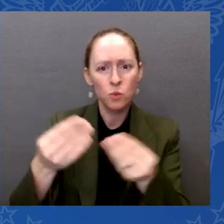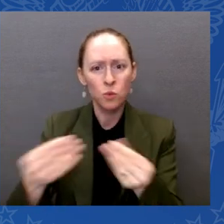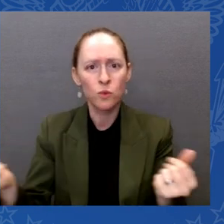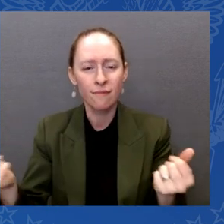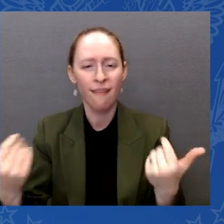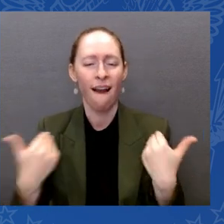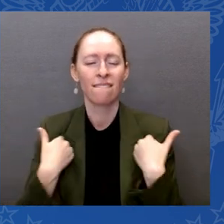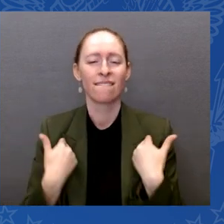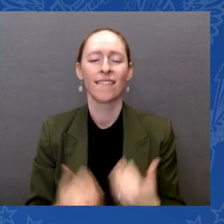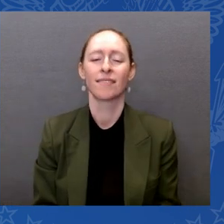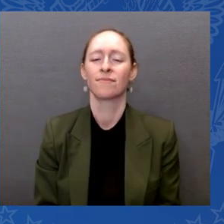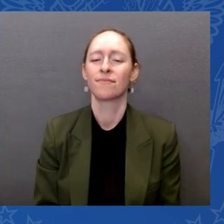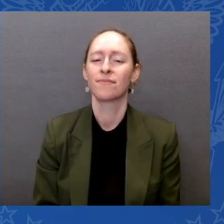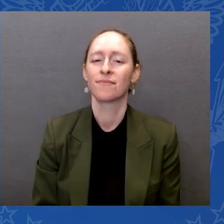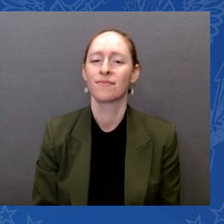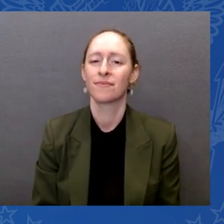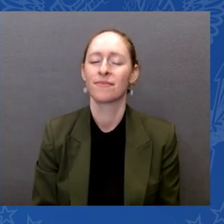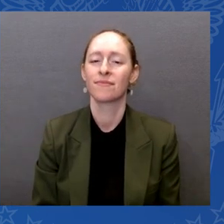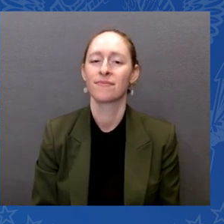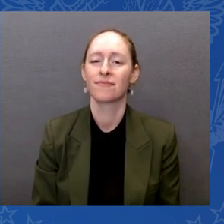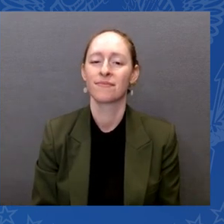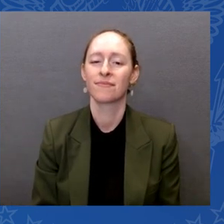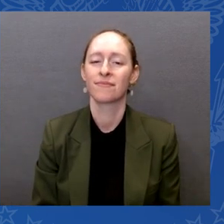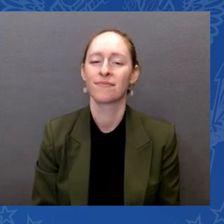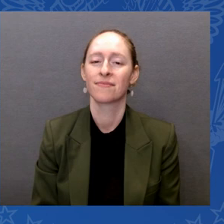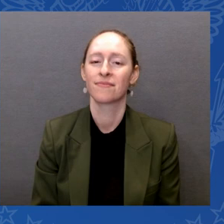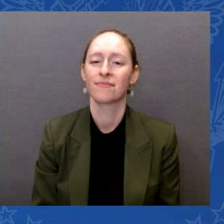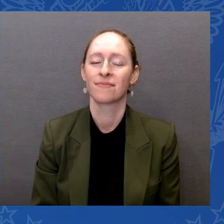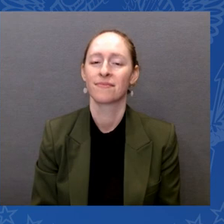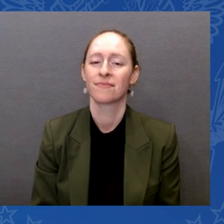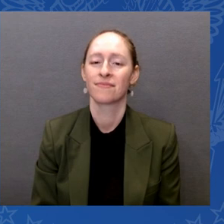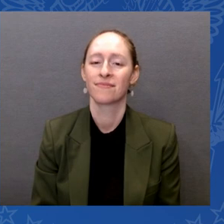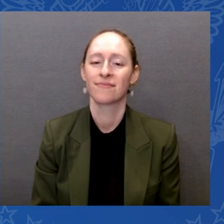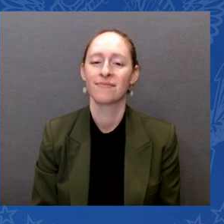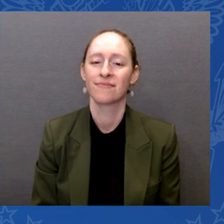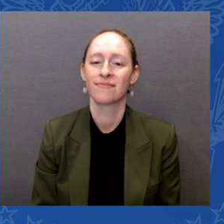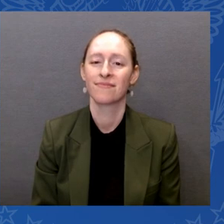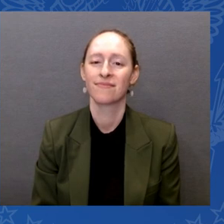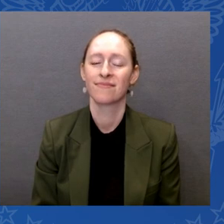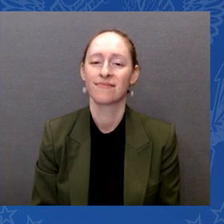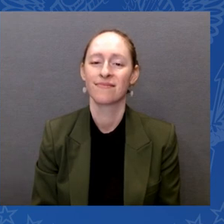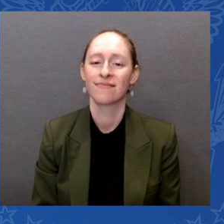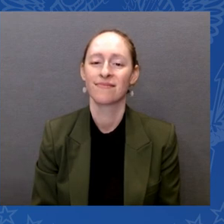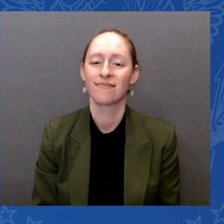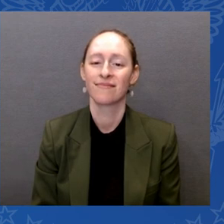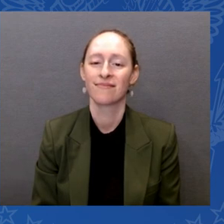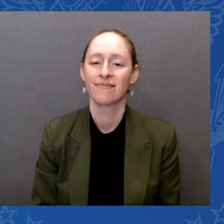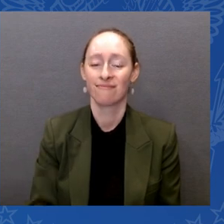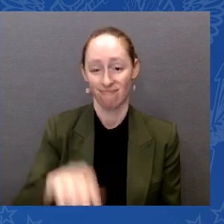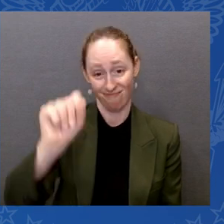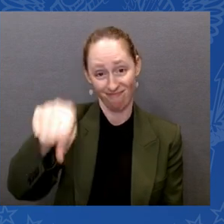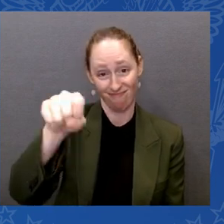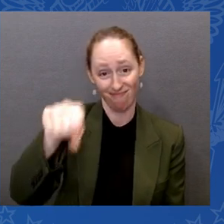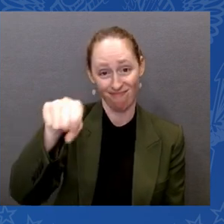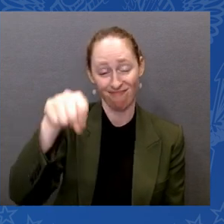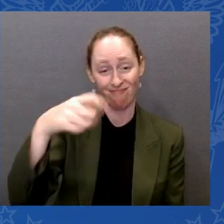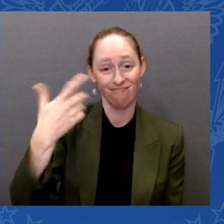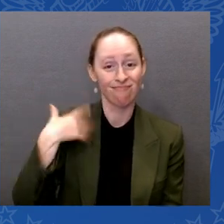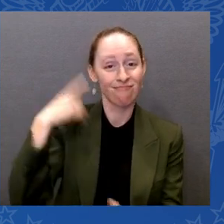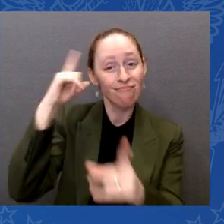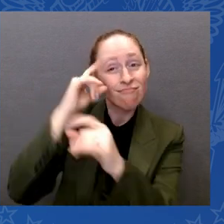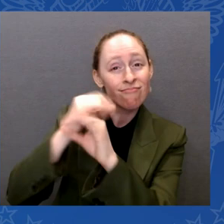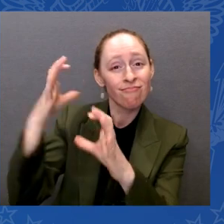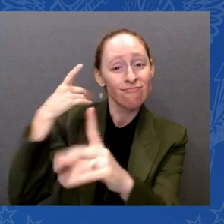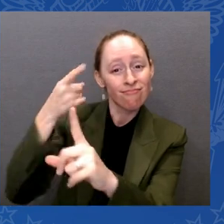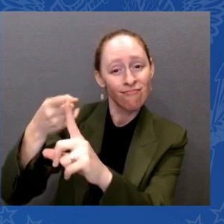to move forward with the dream of becoming the mayor of the city of Bowie, one of the largest and most